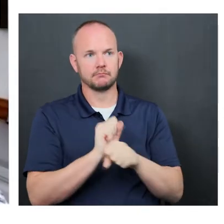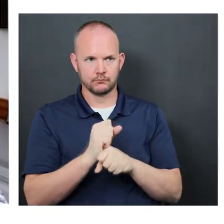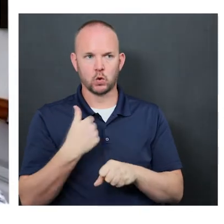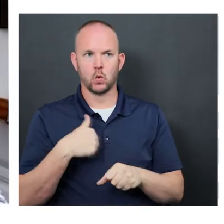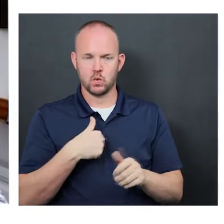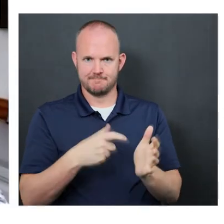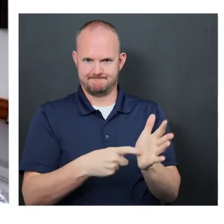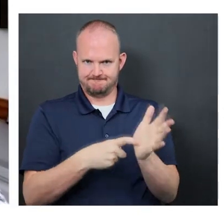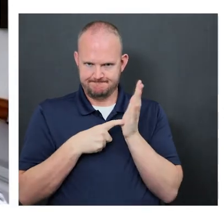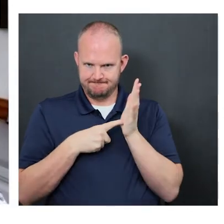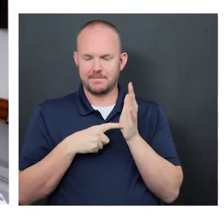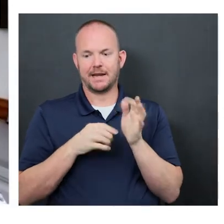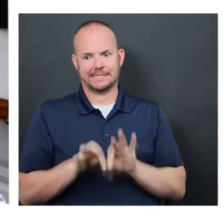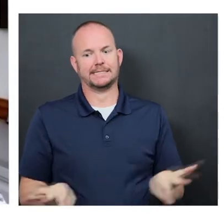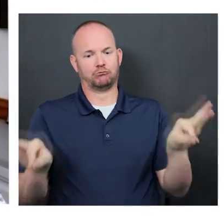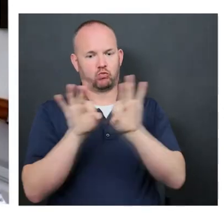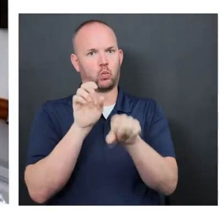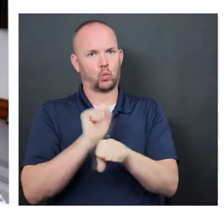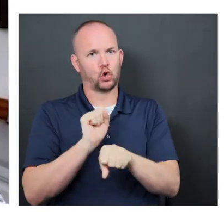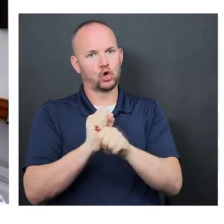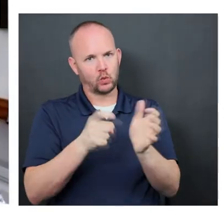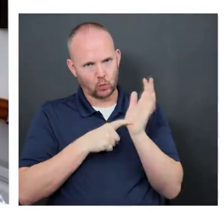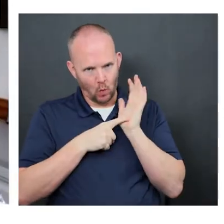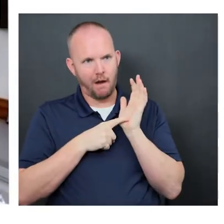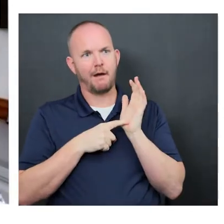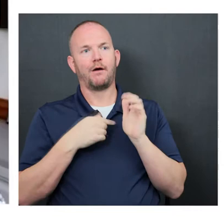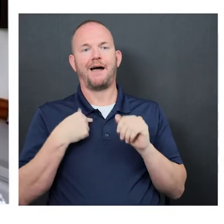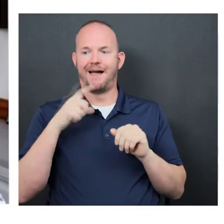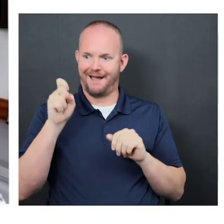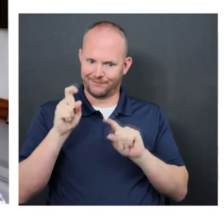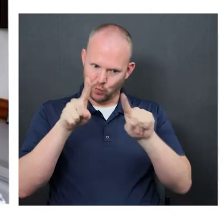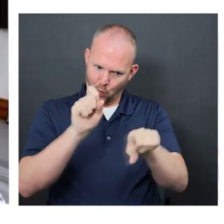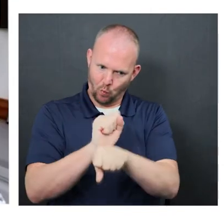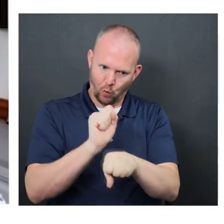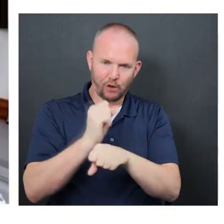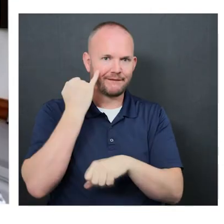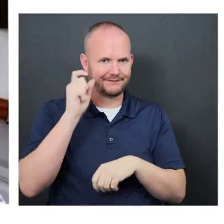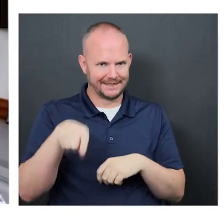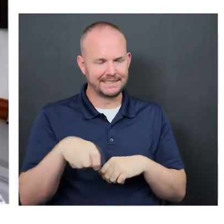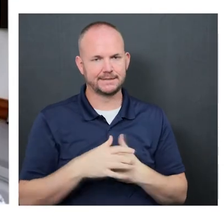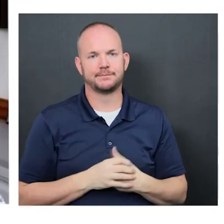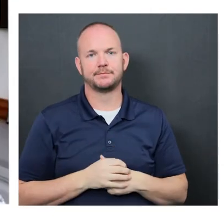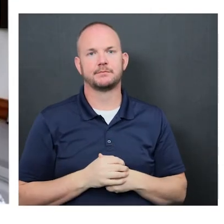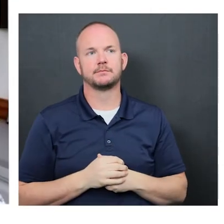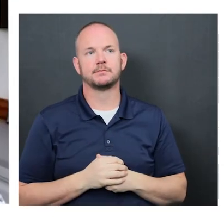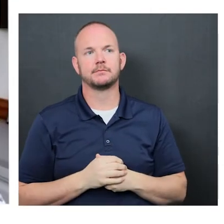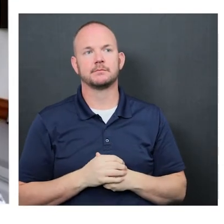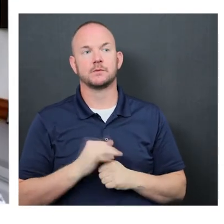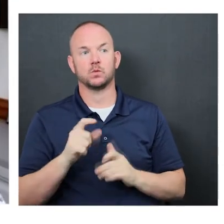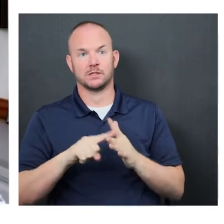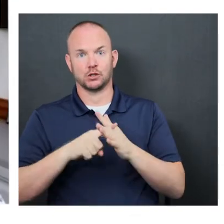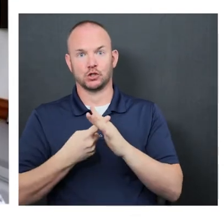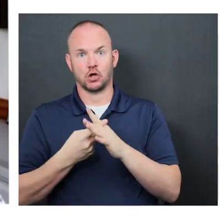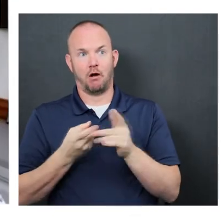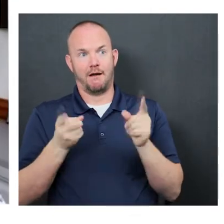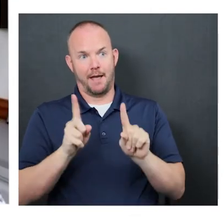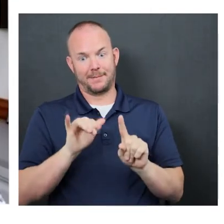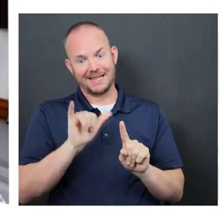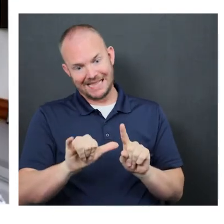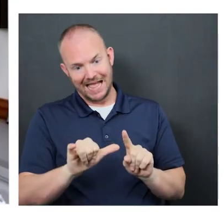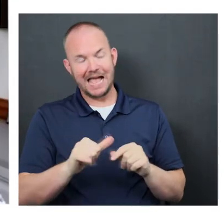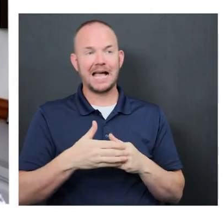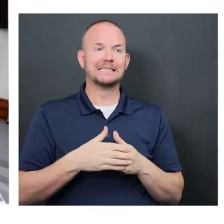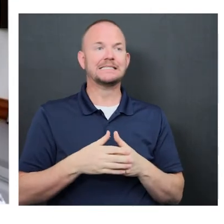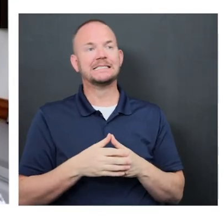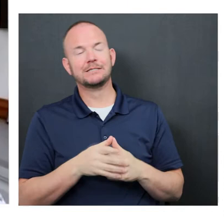essential workers. We have to report to work when needed. And when this started happening, it's like,